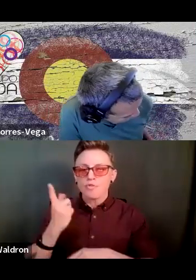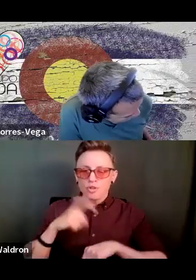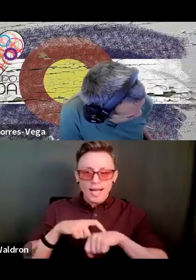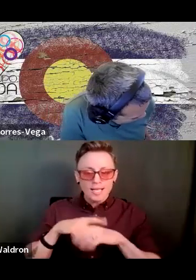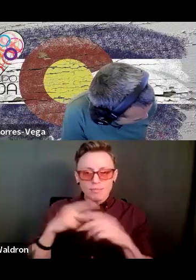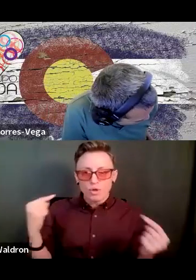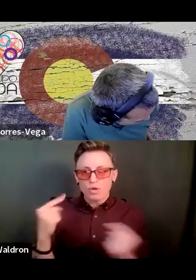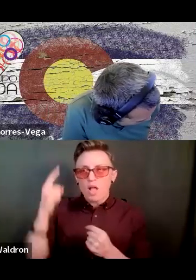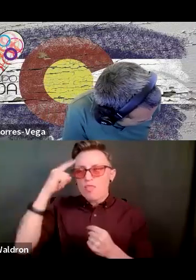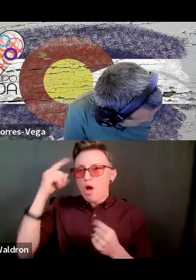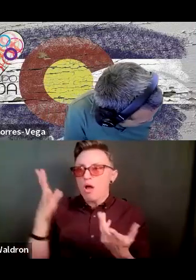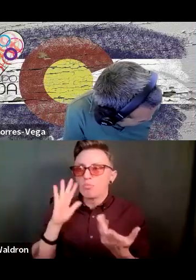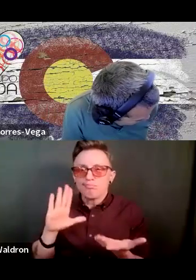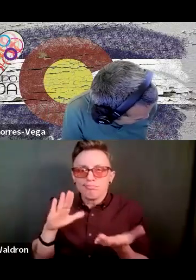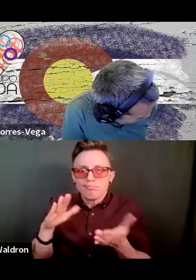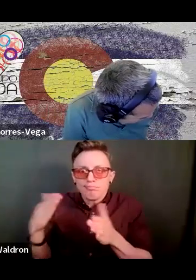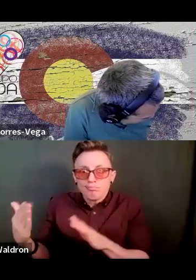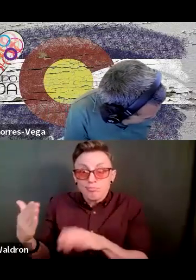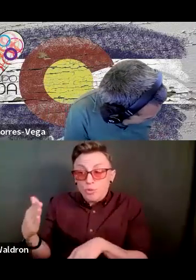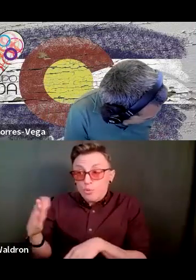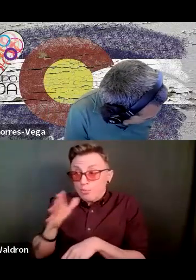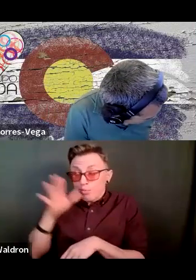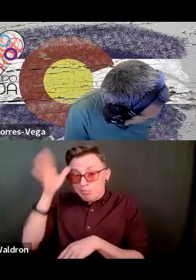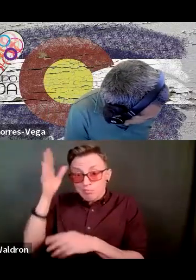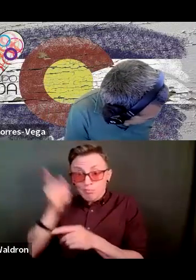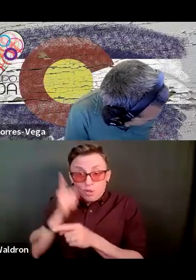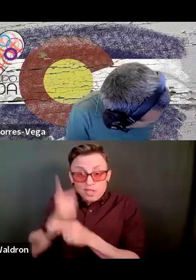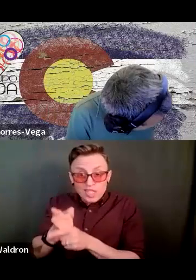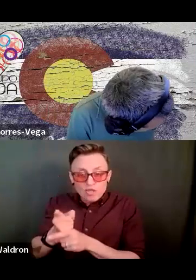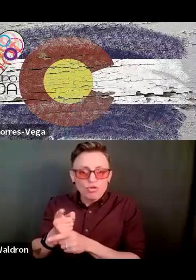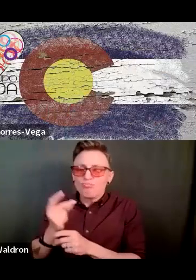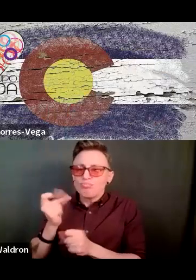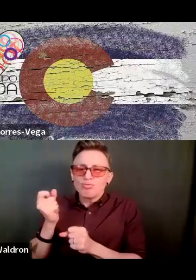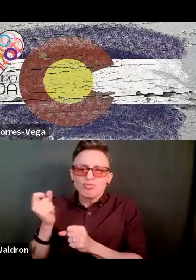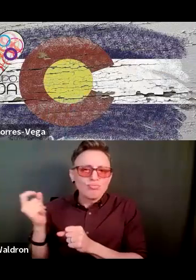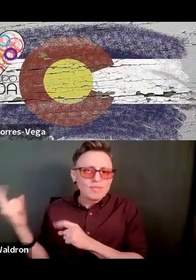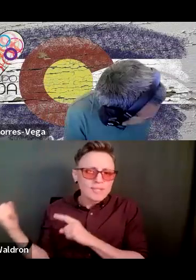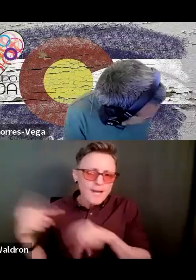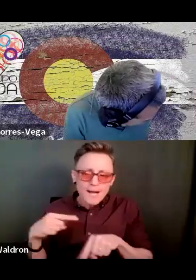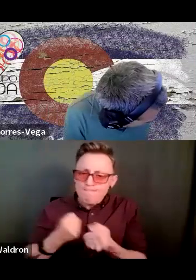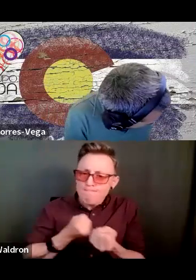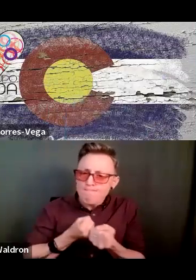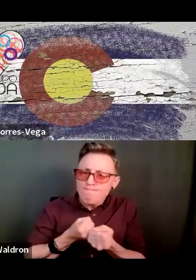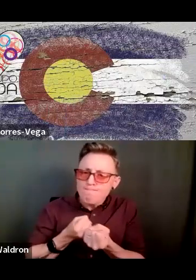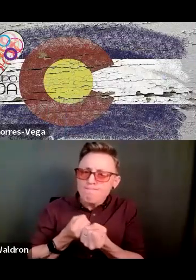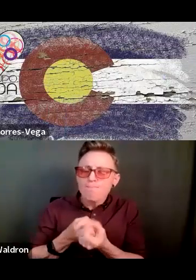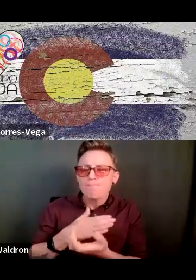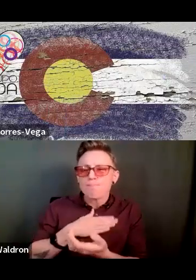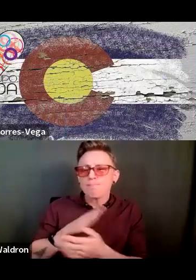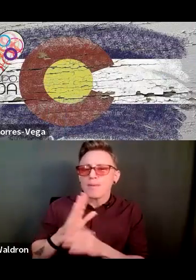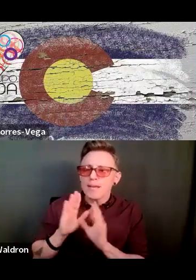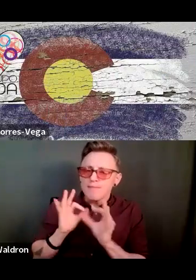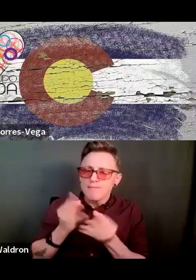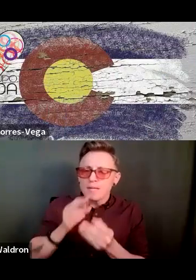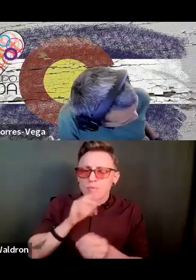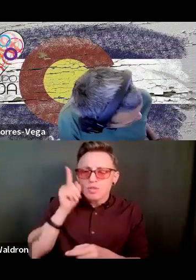death's door, it was my mom, my dad, my brothers, my sister that were there right away, right? Supporting me. It was my family of brother and sister veterans